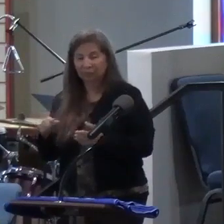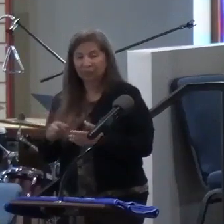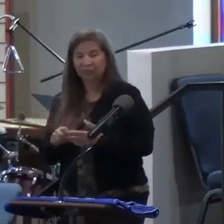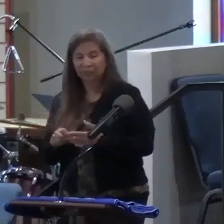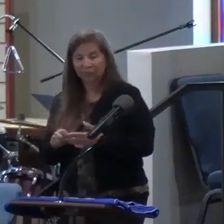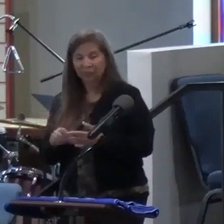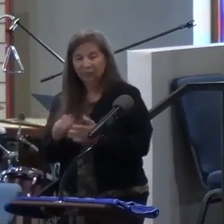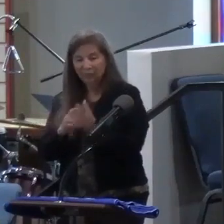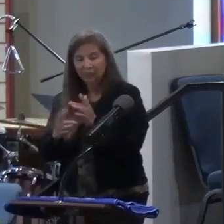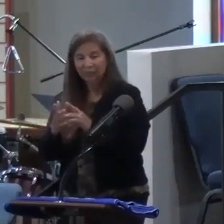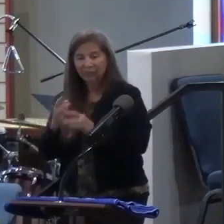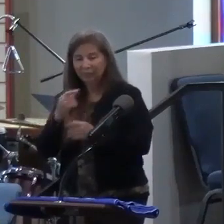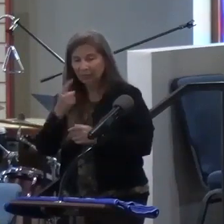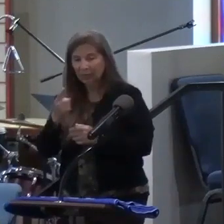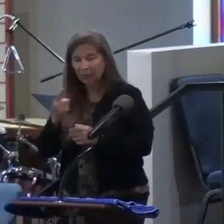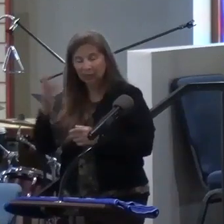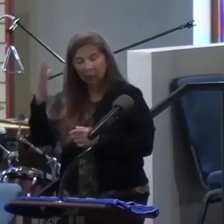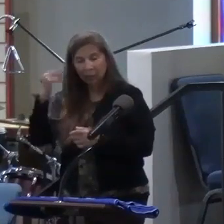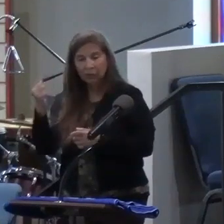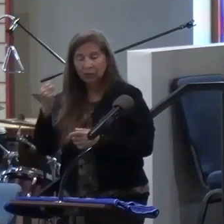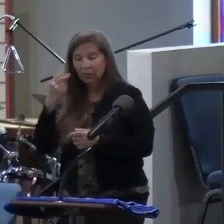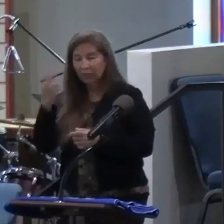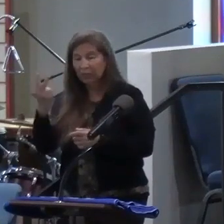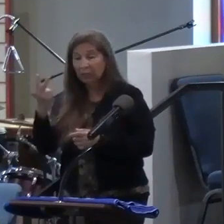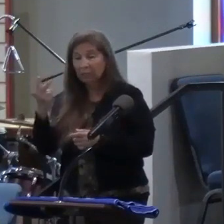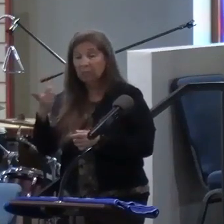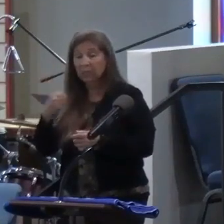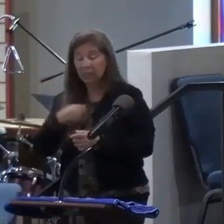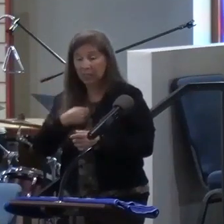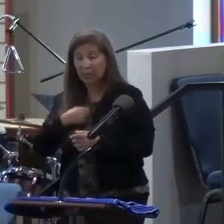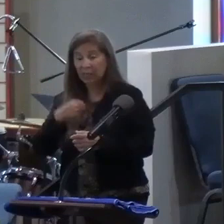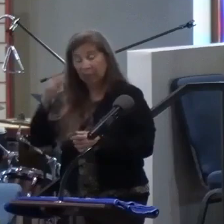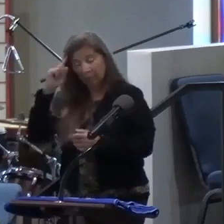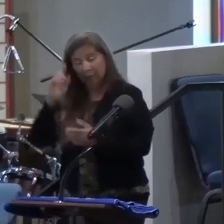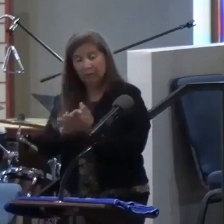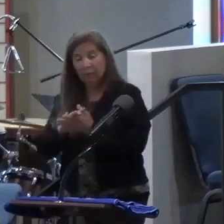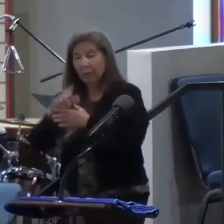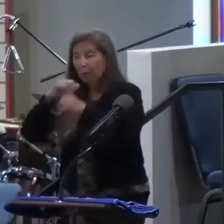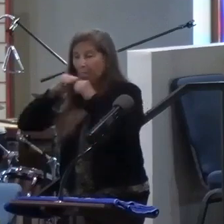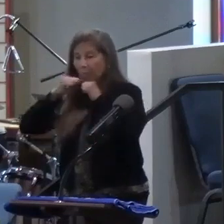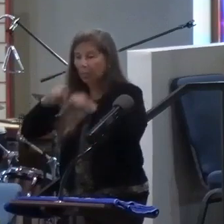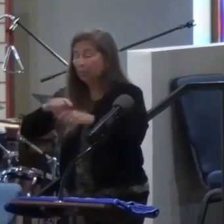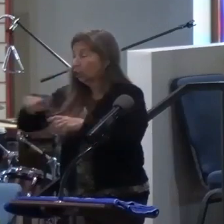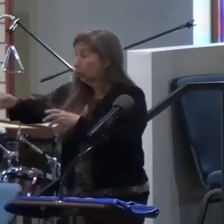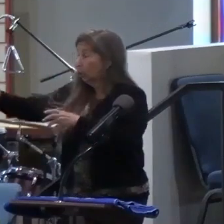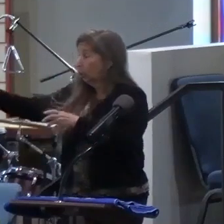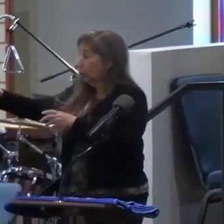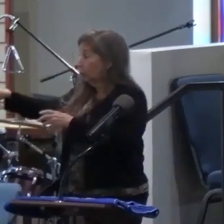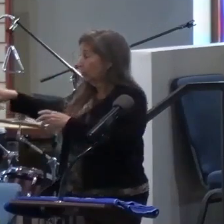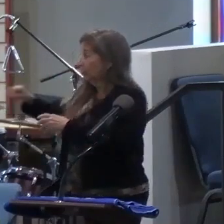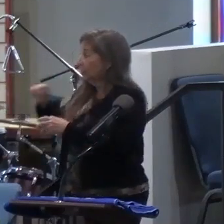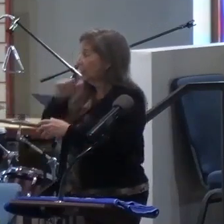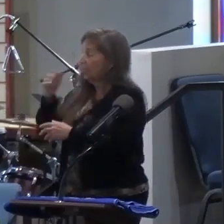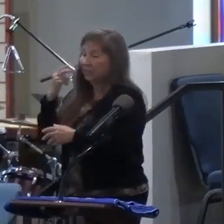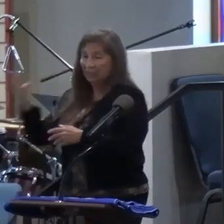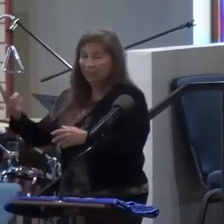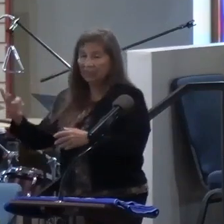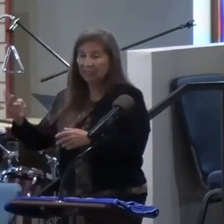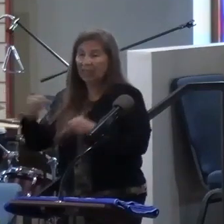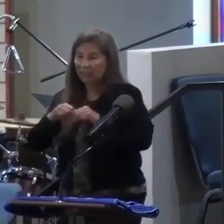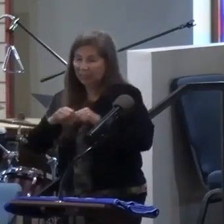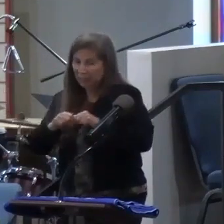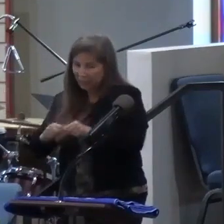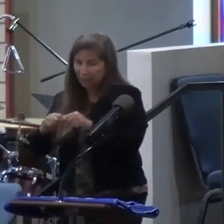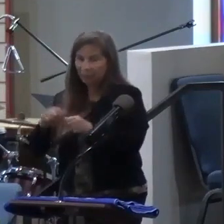And so Jesus said, because you have seen me and believed, blessed are those who have not seen and still believed. That's us.